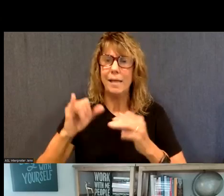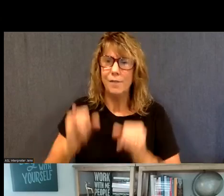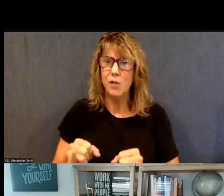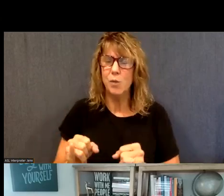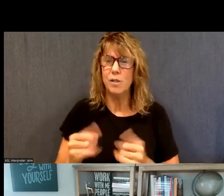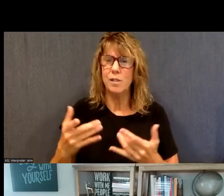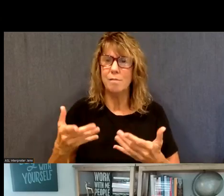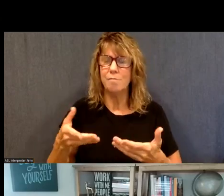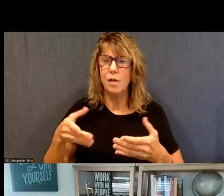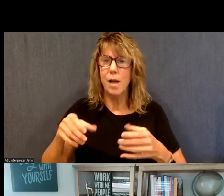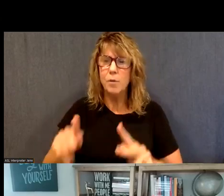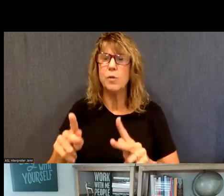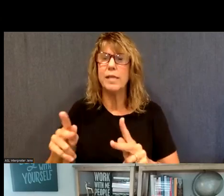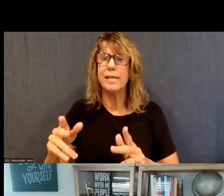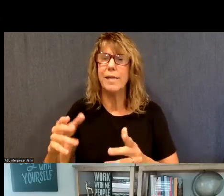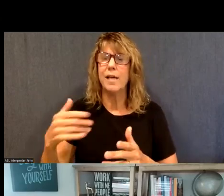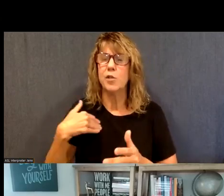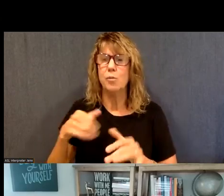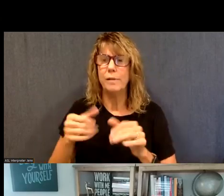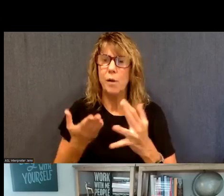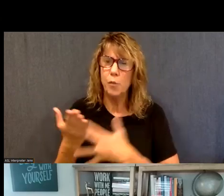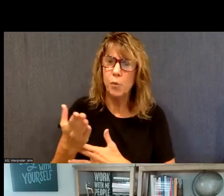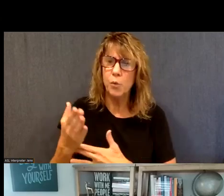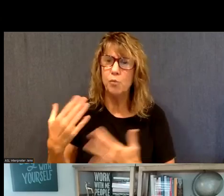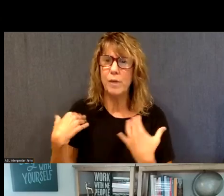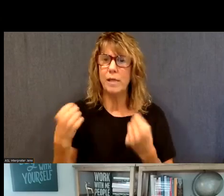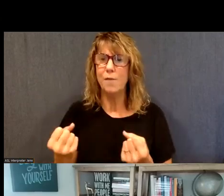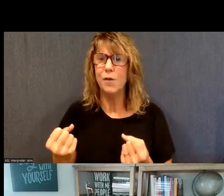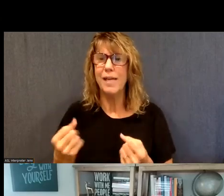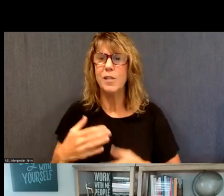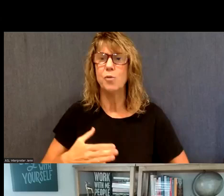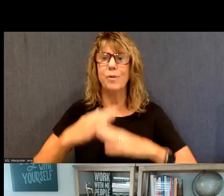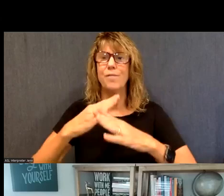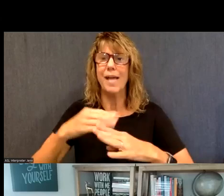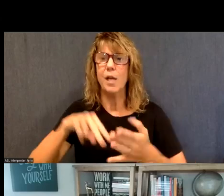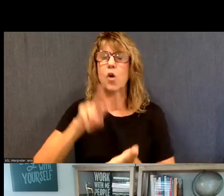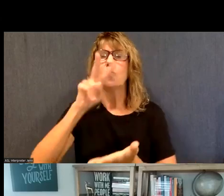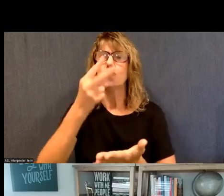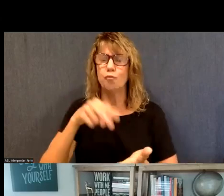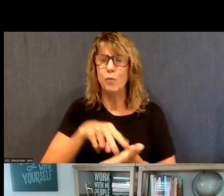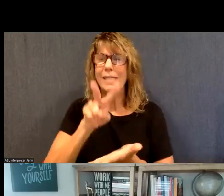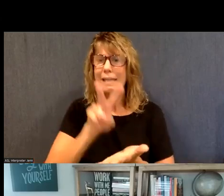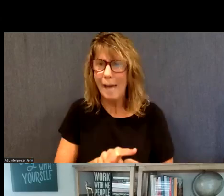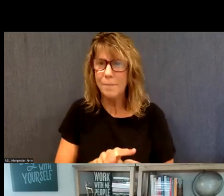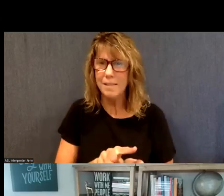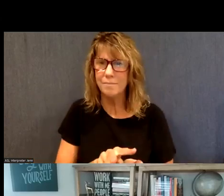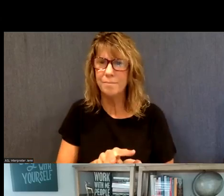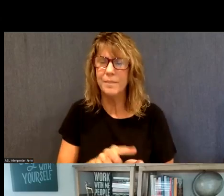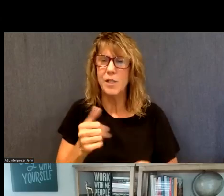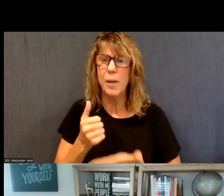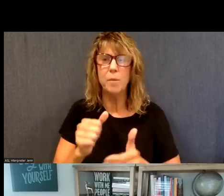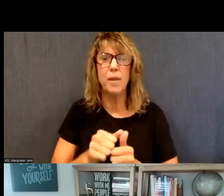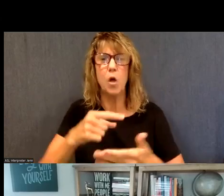help prevent relapse, and really work with, um, individuals on all of the other things that, that, that, that they have, um, going on